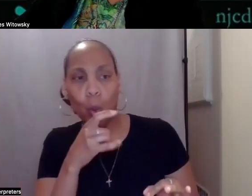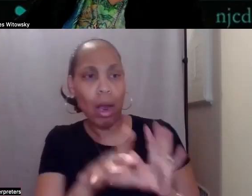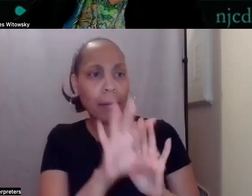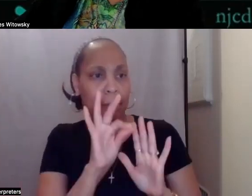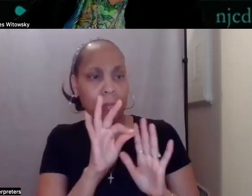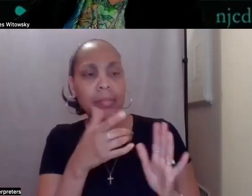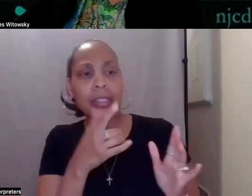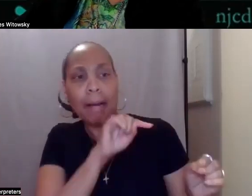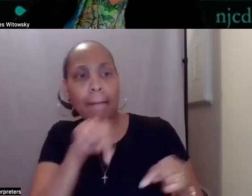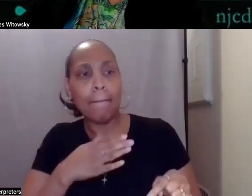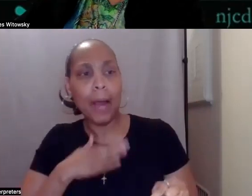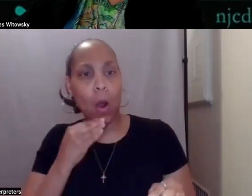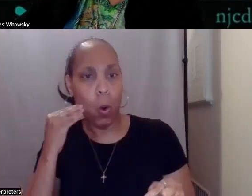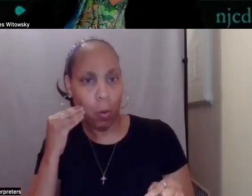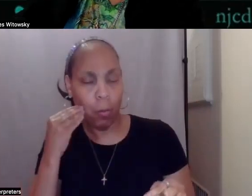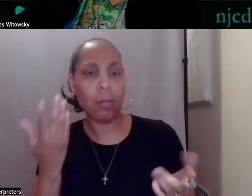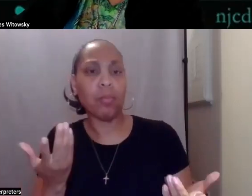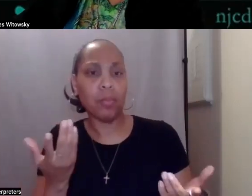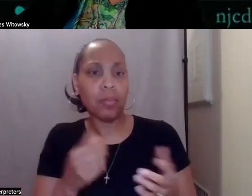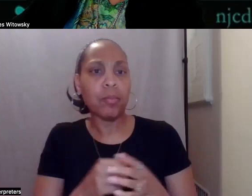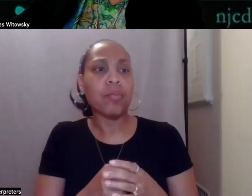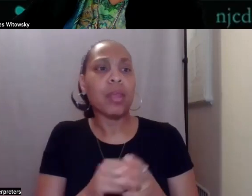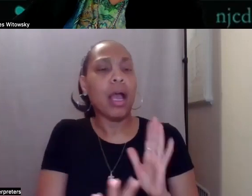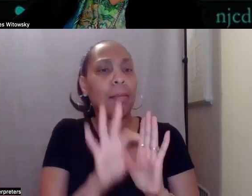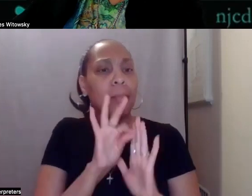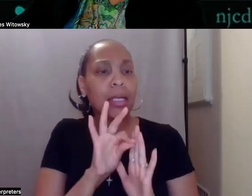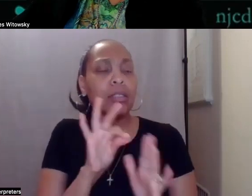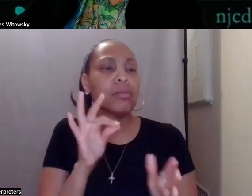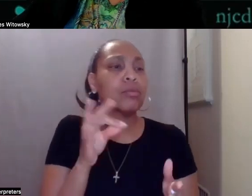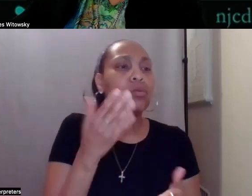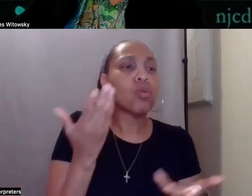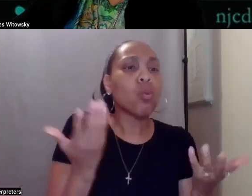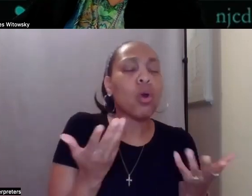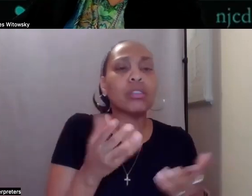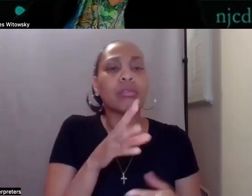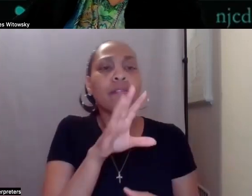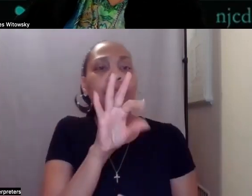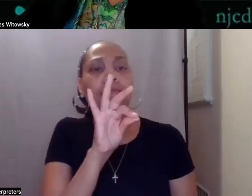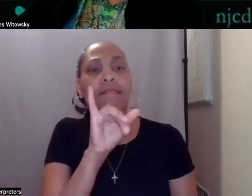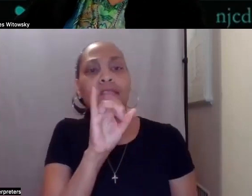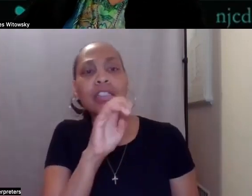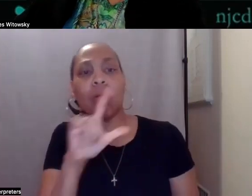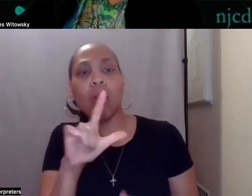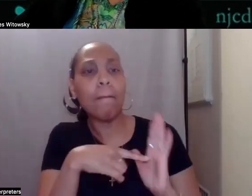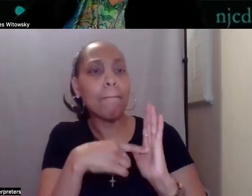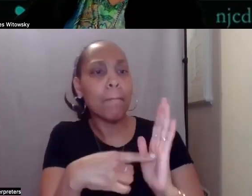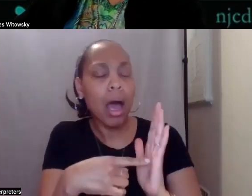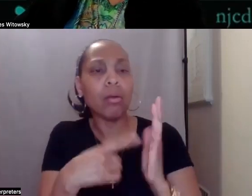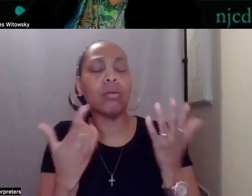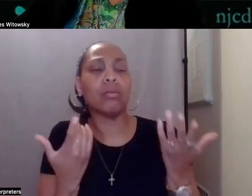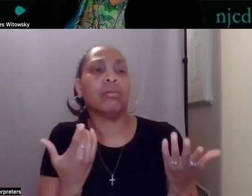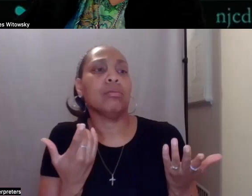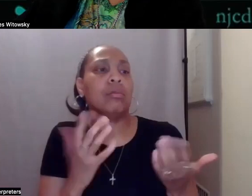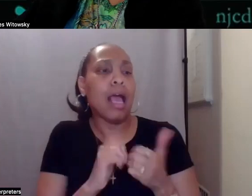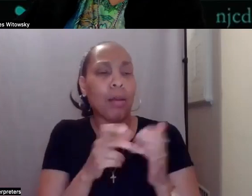I'd be able to choose what fiscal model I used to pay that person. I'd be able to choose